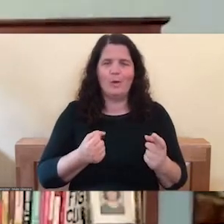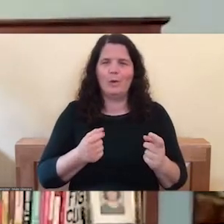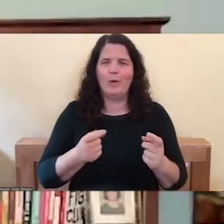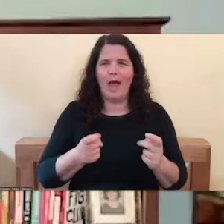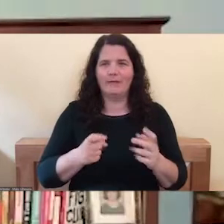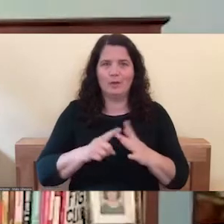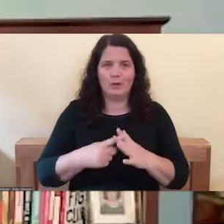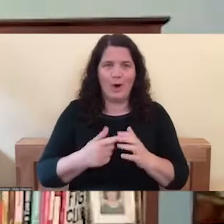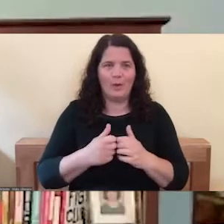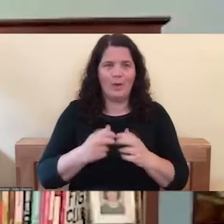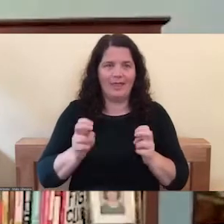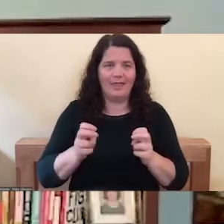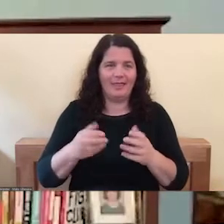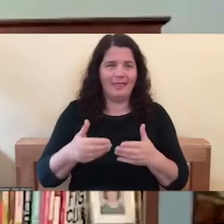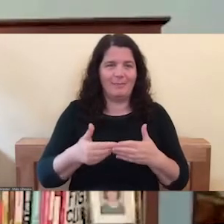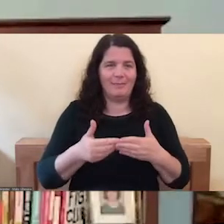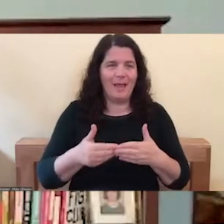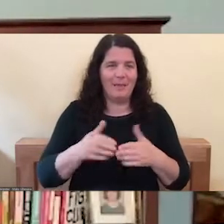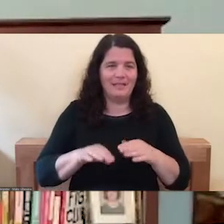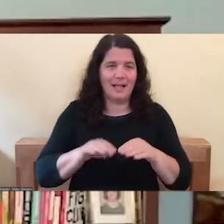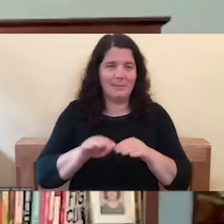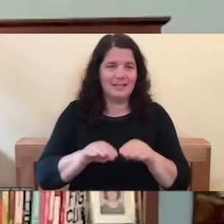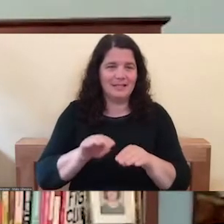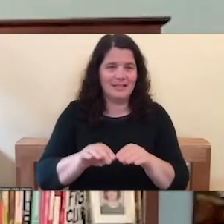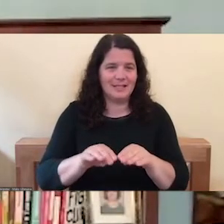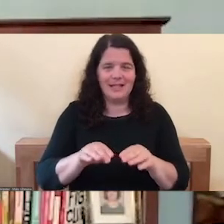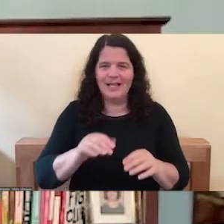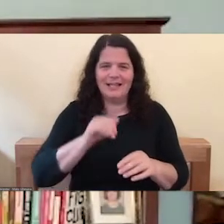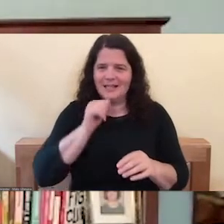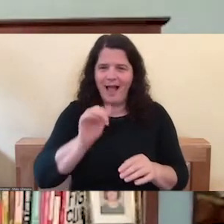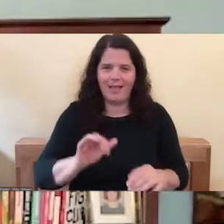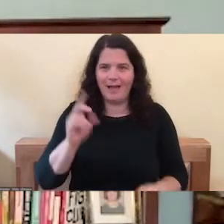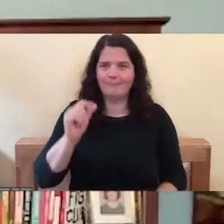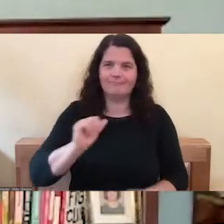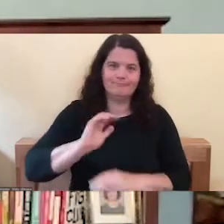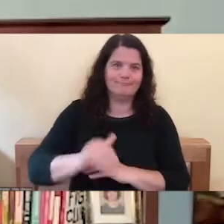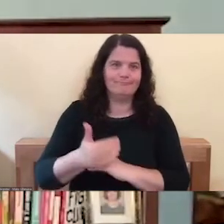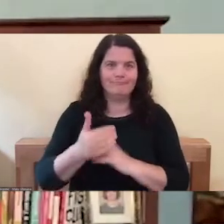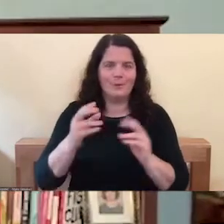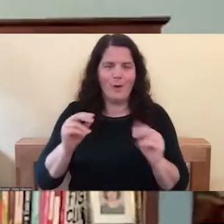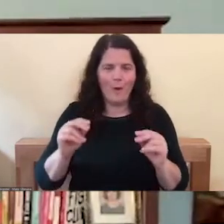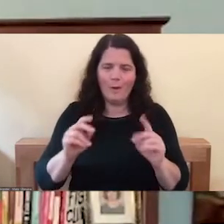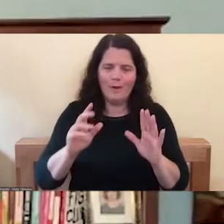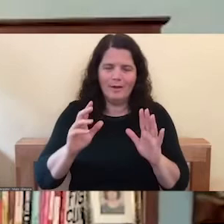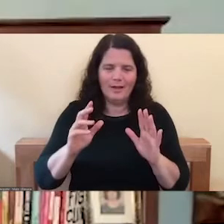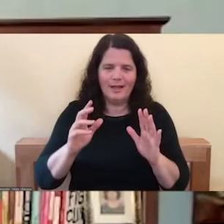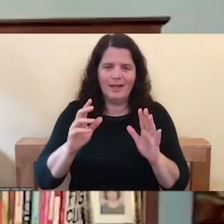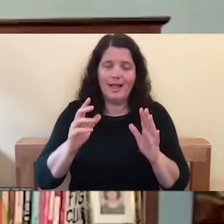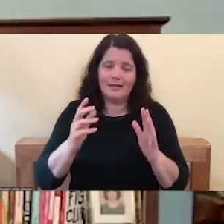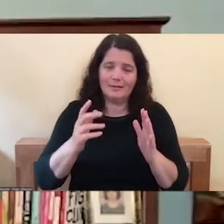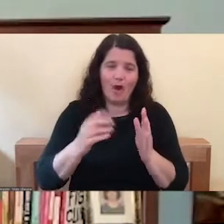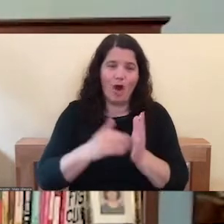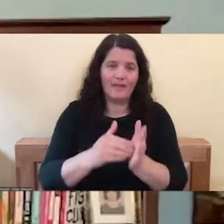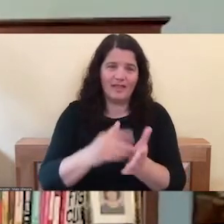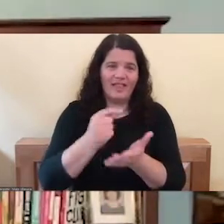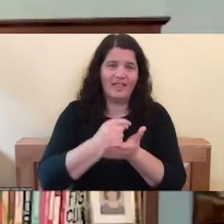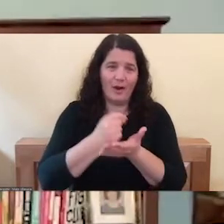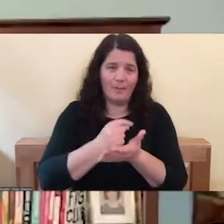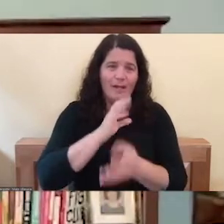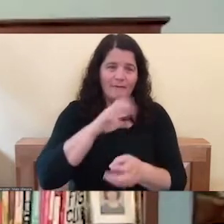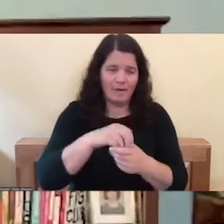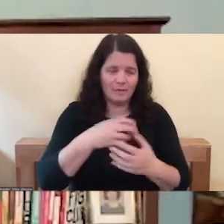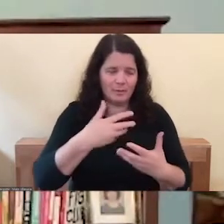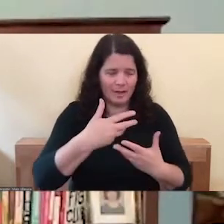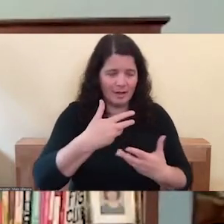it's hard, it's not like you can snap your fingers and it often takes the help of a therapist, but you can over time learn to give